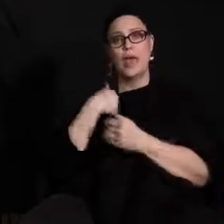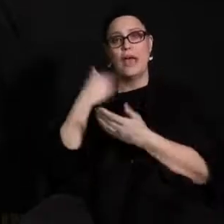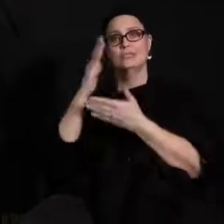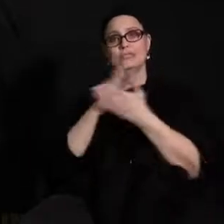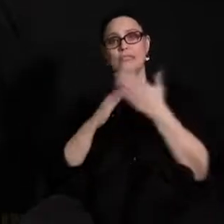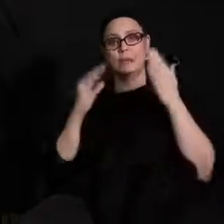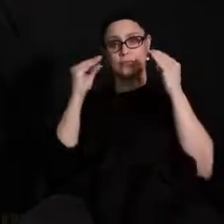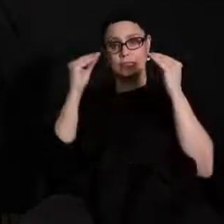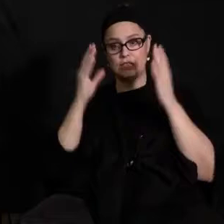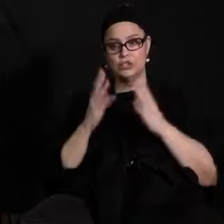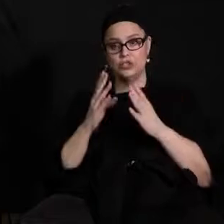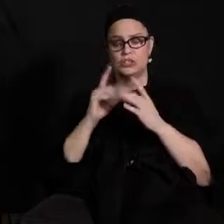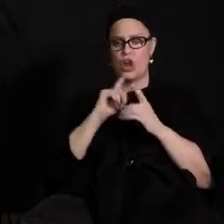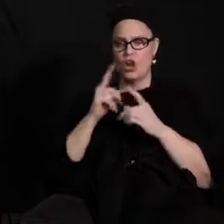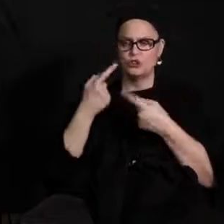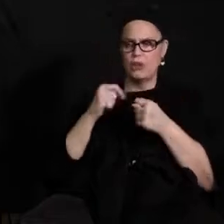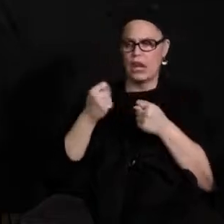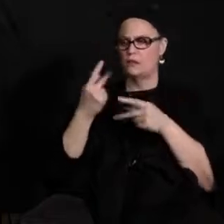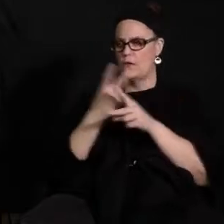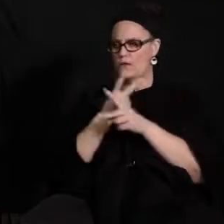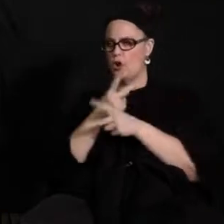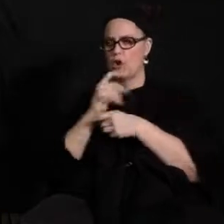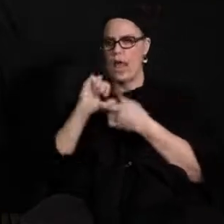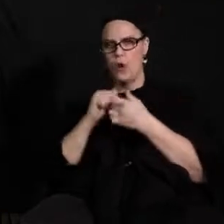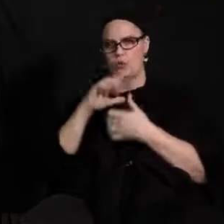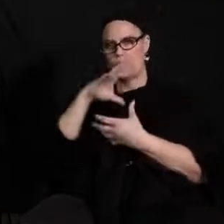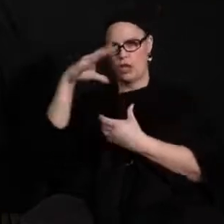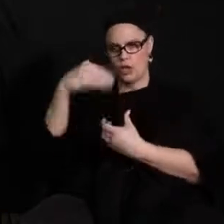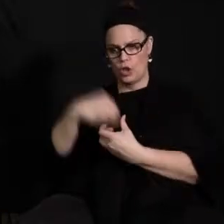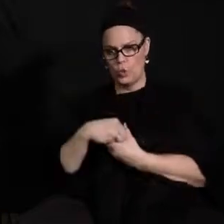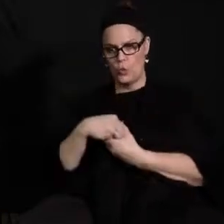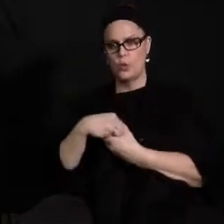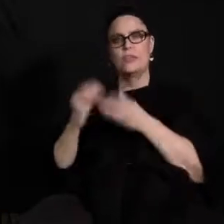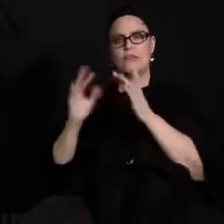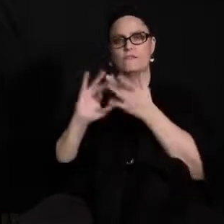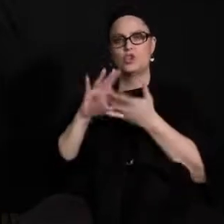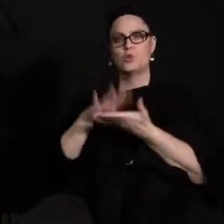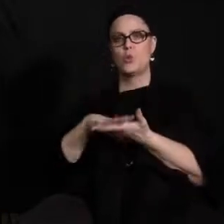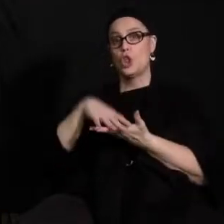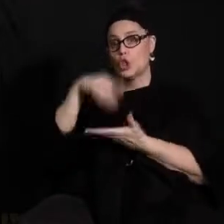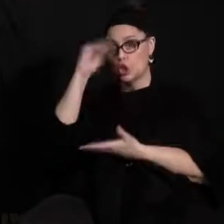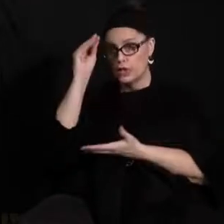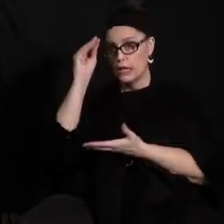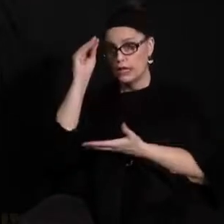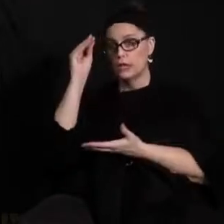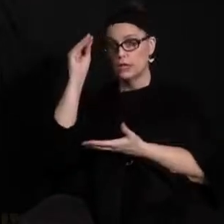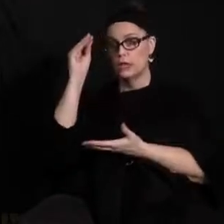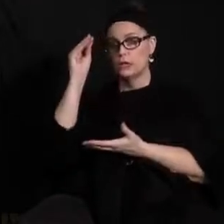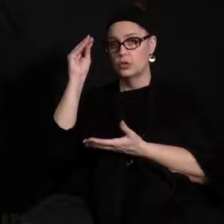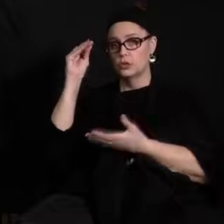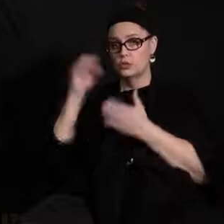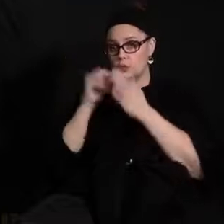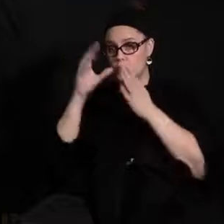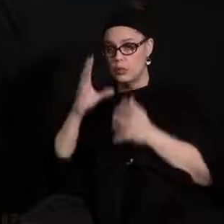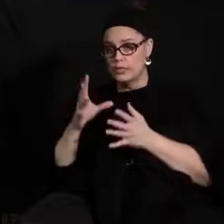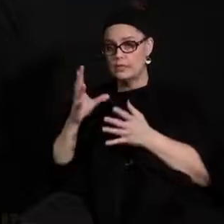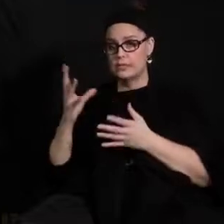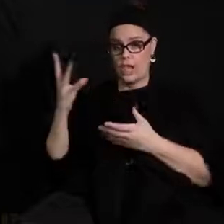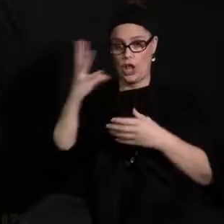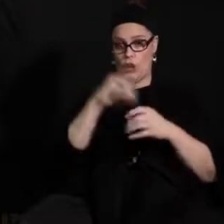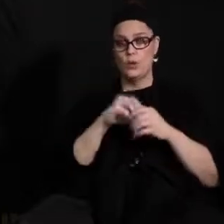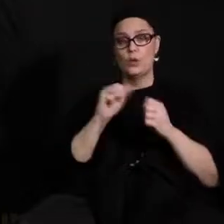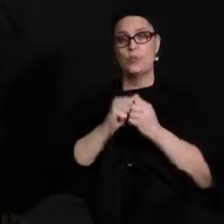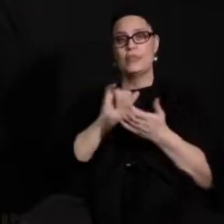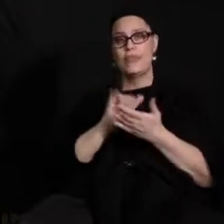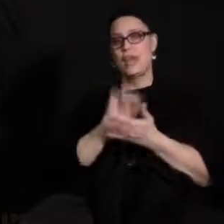looking at how they can include uh virtual learning students during those 4.5 hours in the morning especially